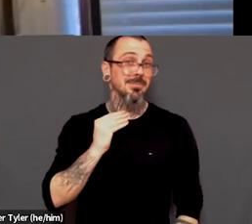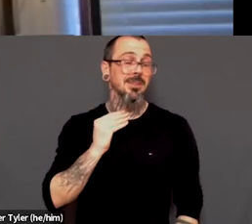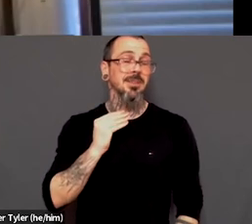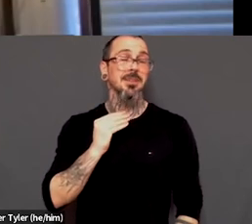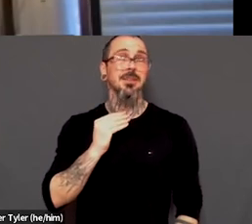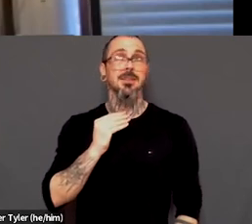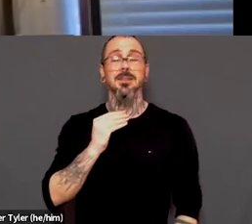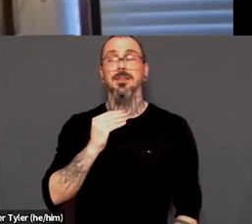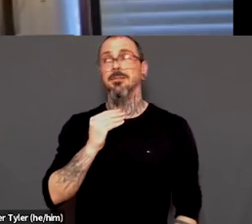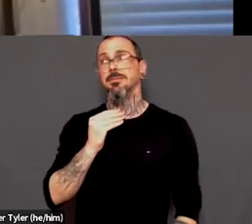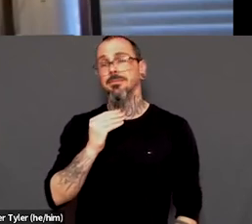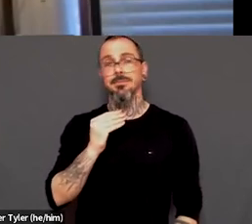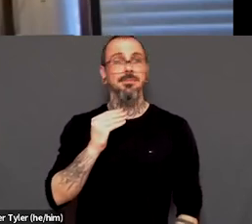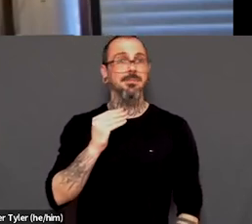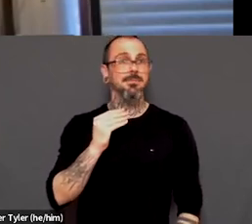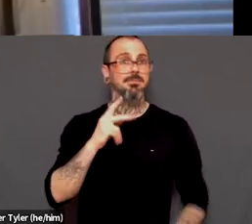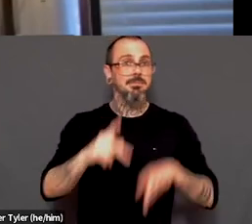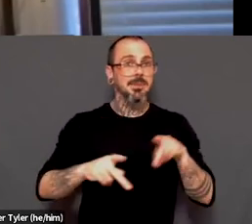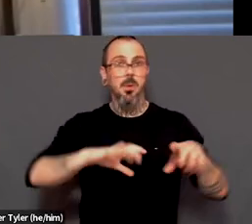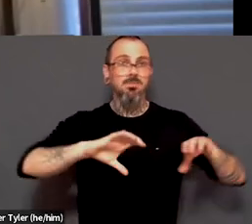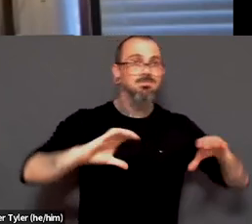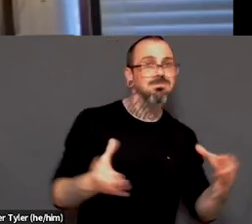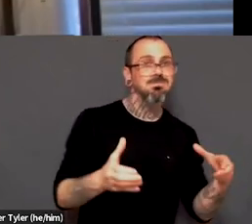together in like a really empowering way. Um,